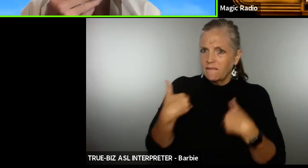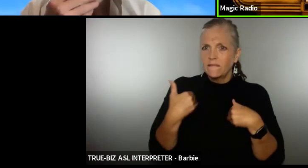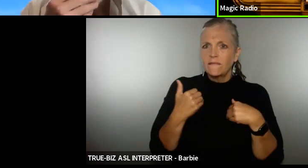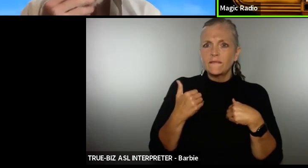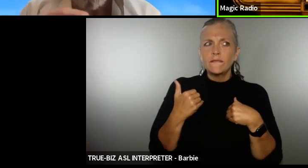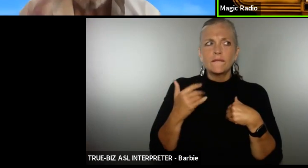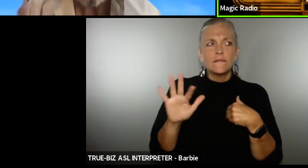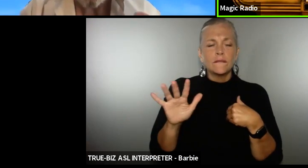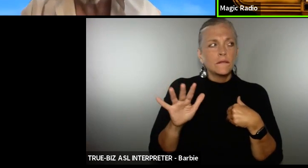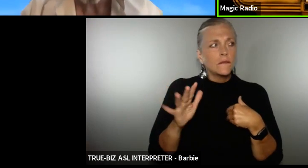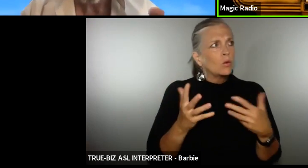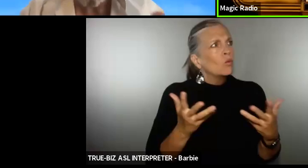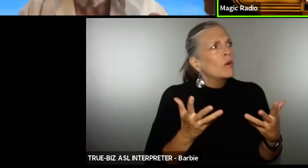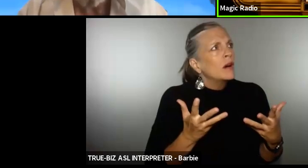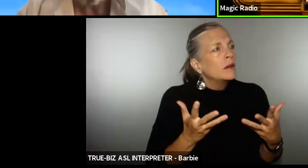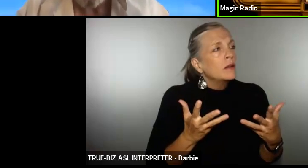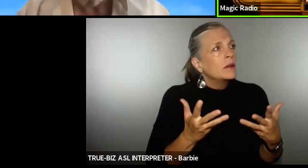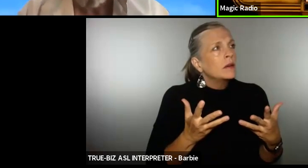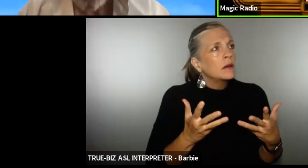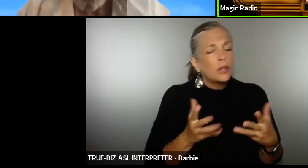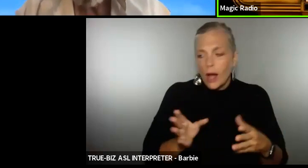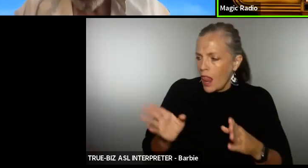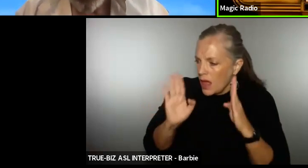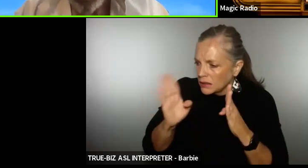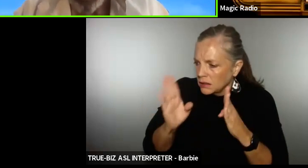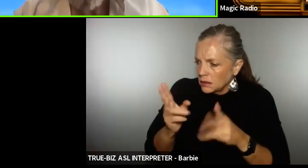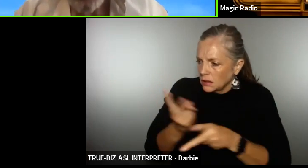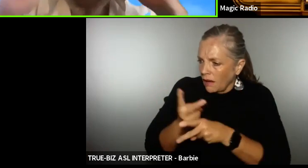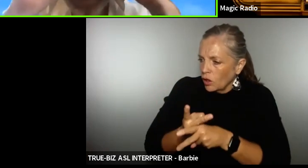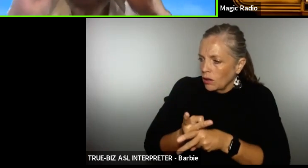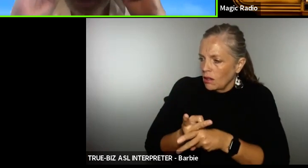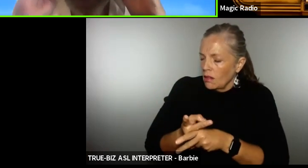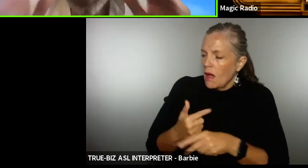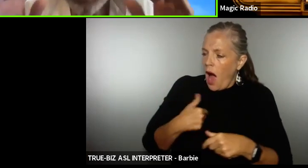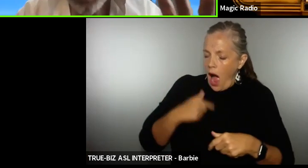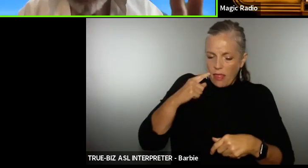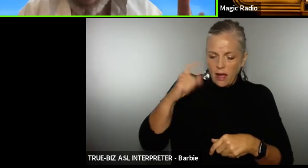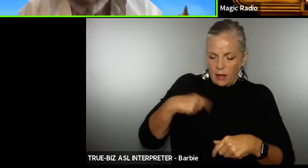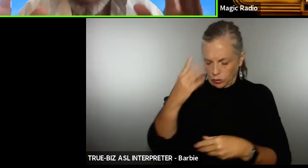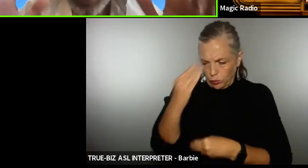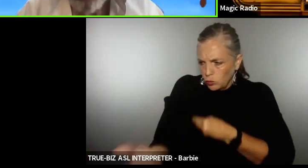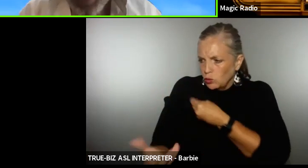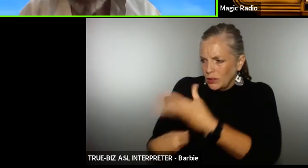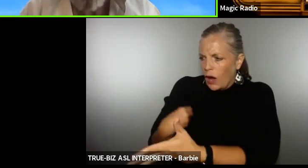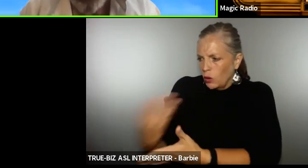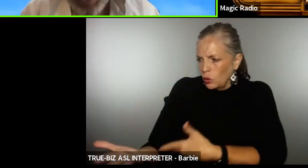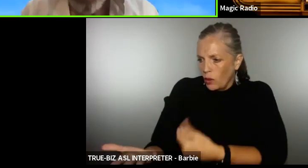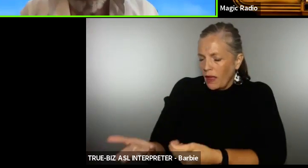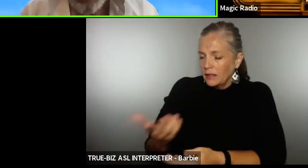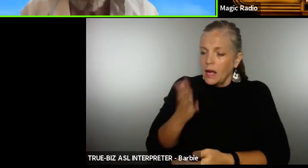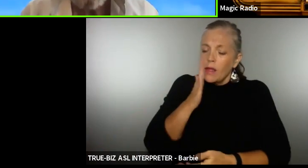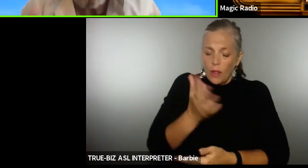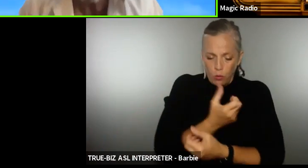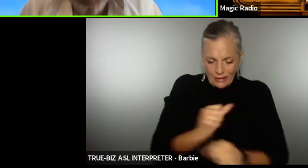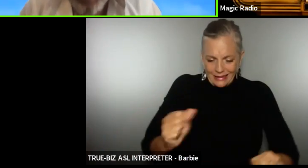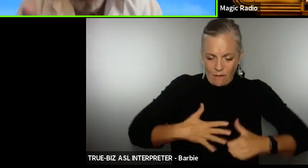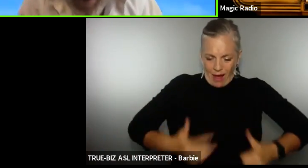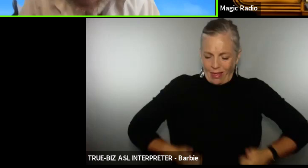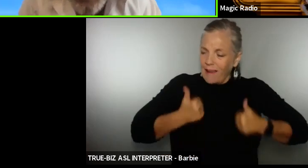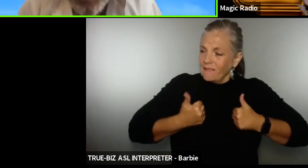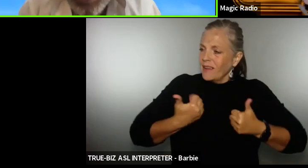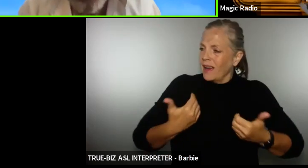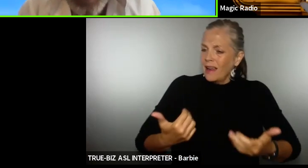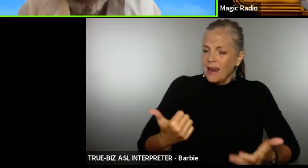what is it listen and listen very carefully I think I'm supposed to tell you things that will save my life and help me to prosper help